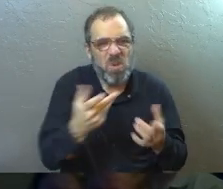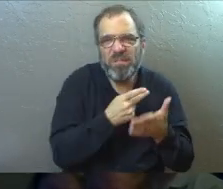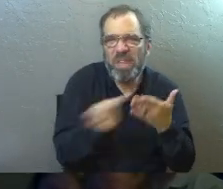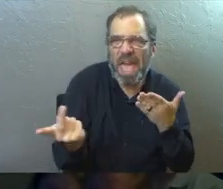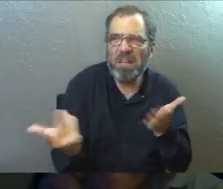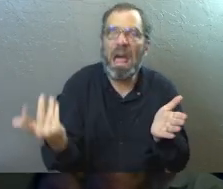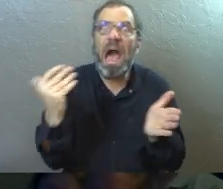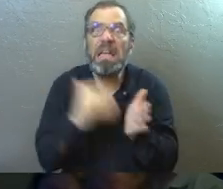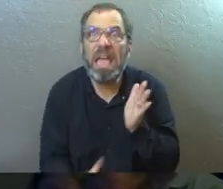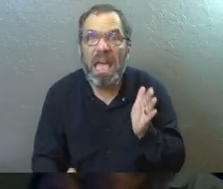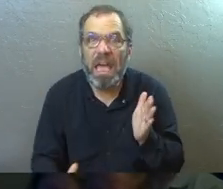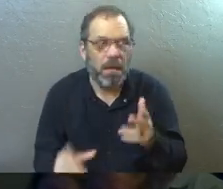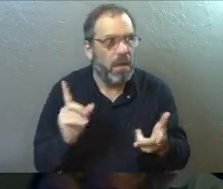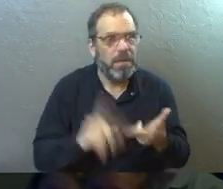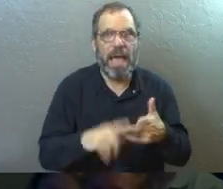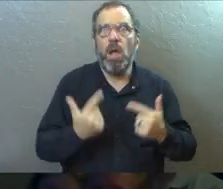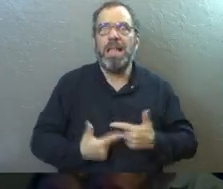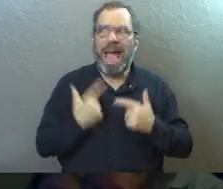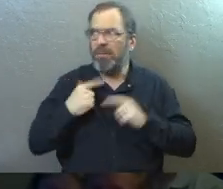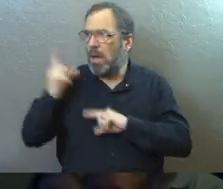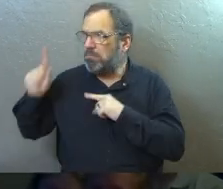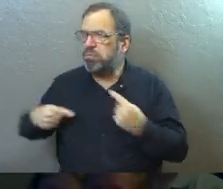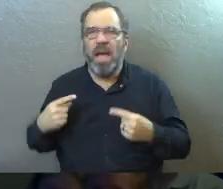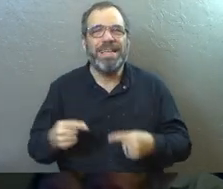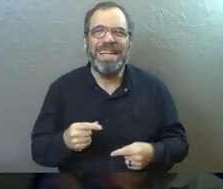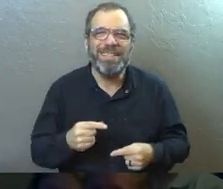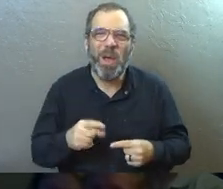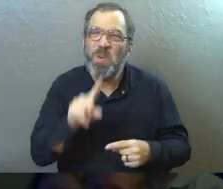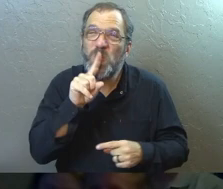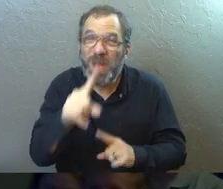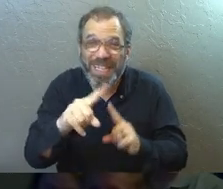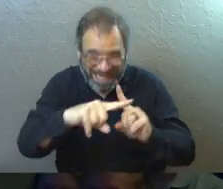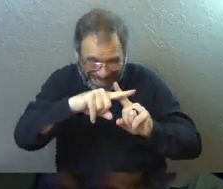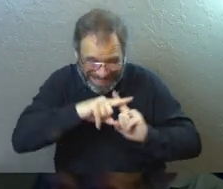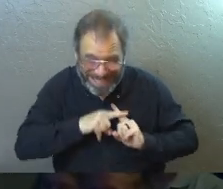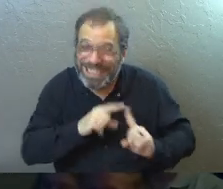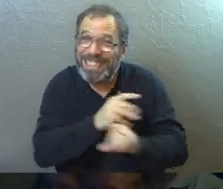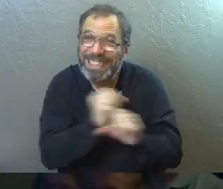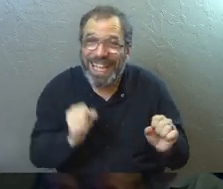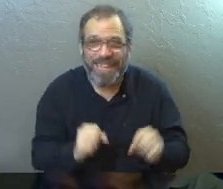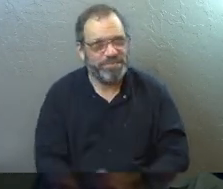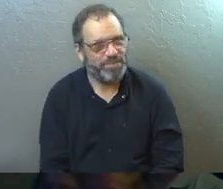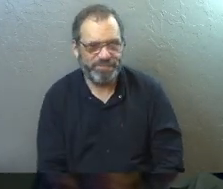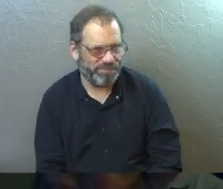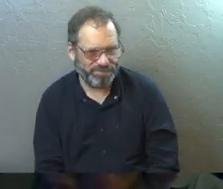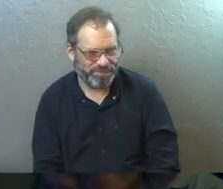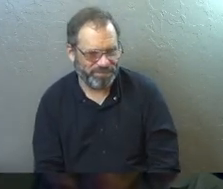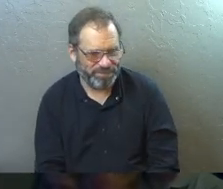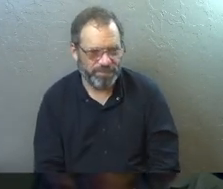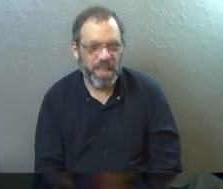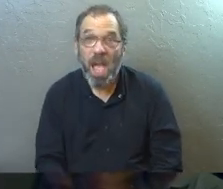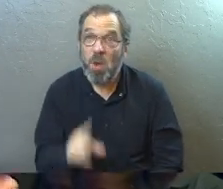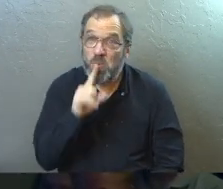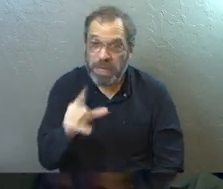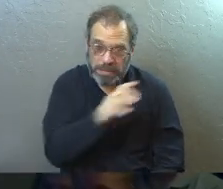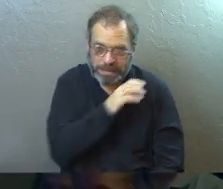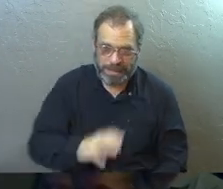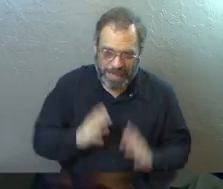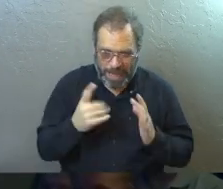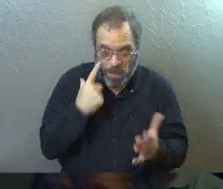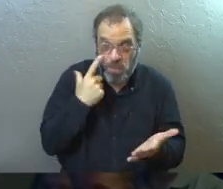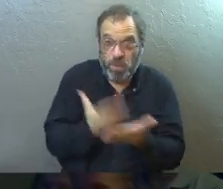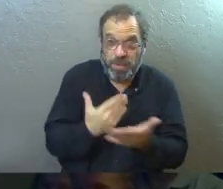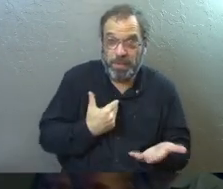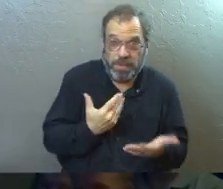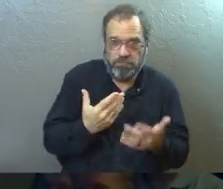just failed again, the way that you always fail is because you're not really a Christian. You're not really a Christian, and you can't